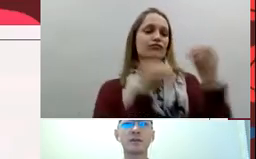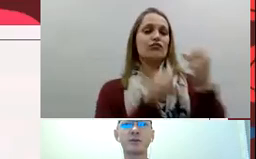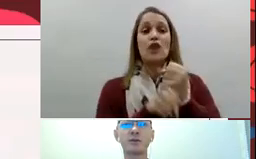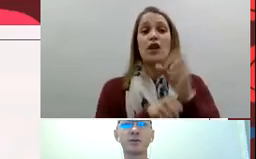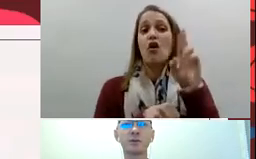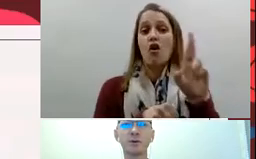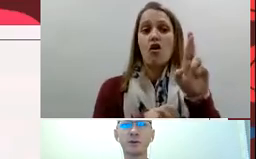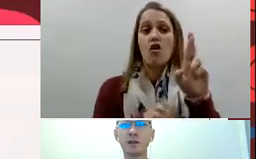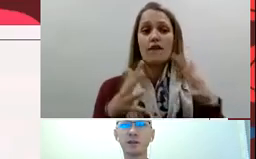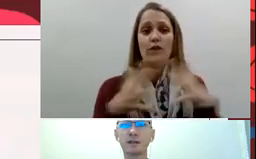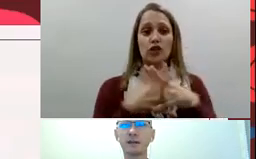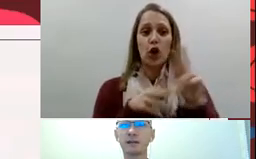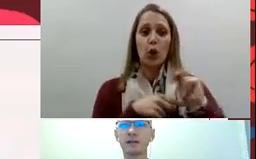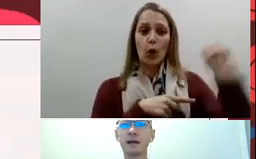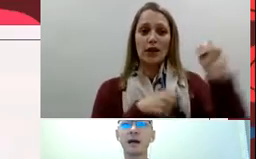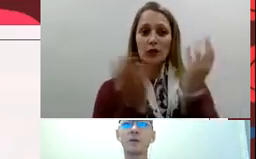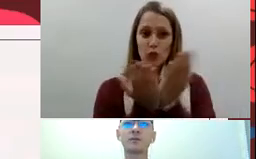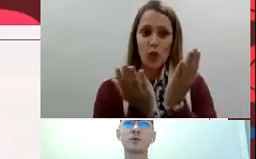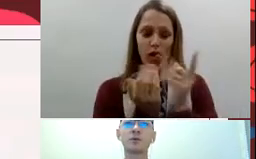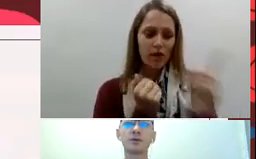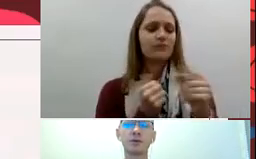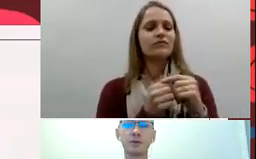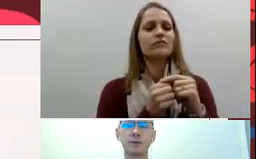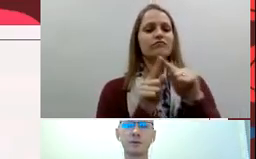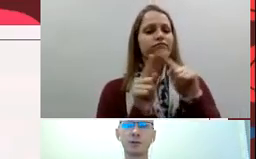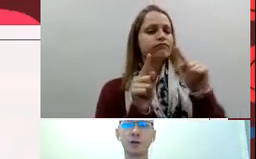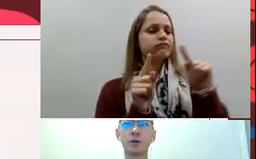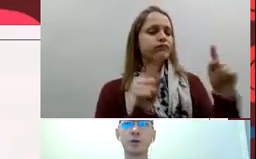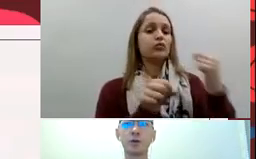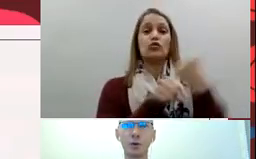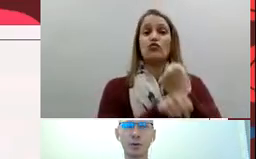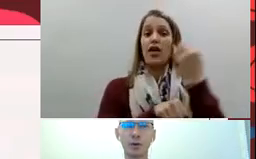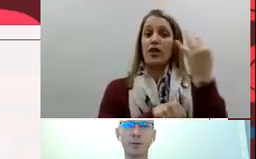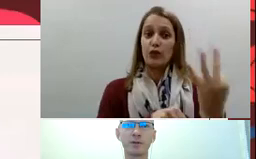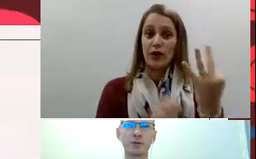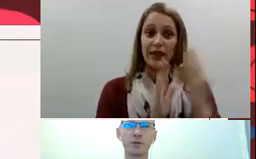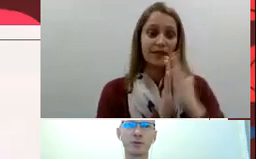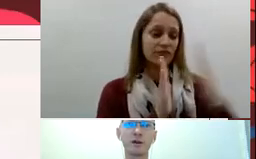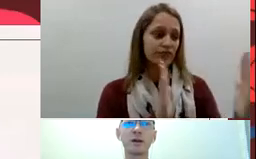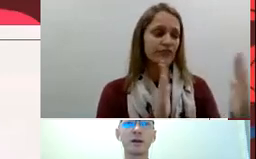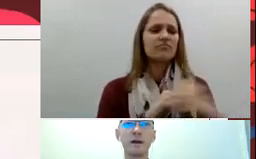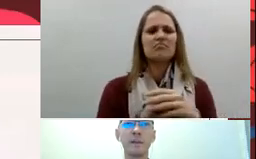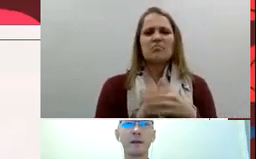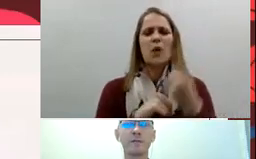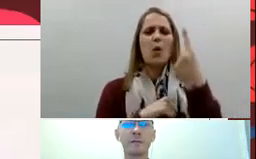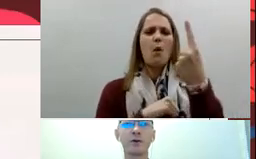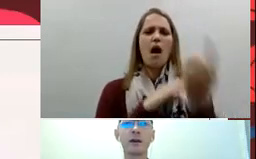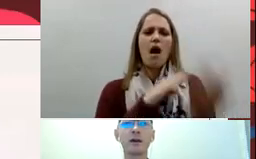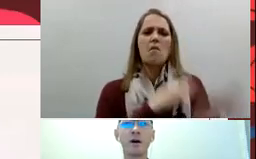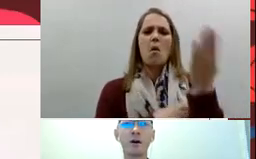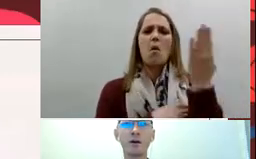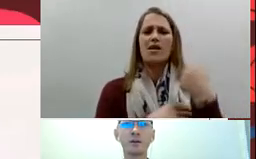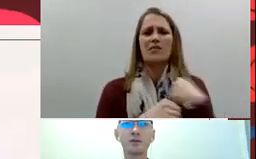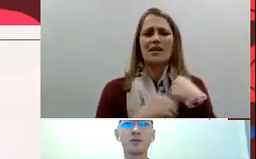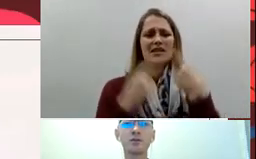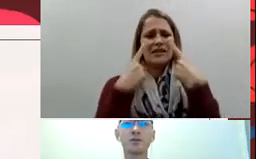and the school talked and discussed and I was moved to Booster North Primary School from grade